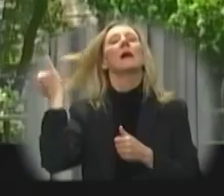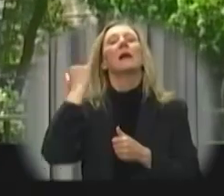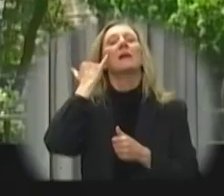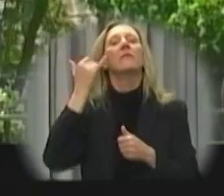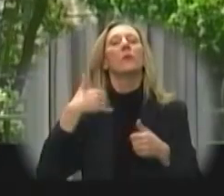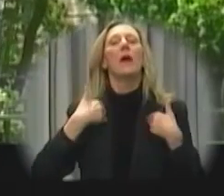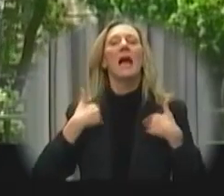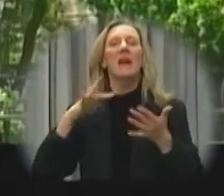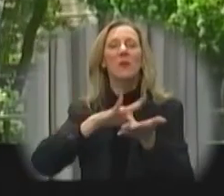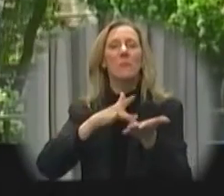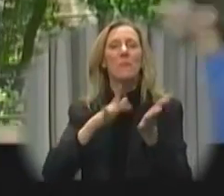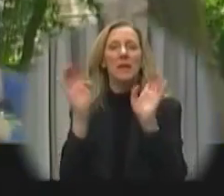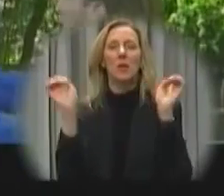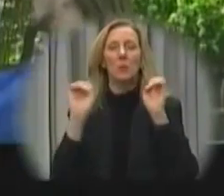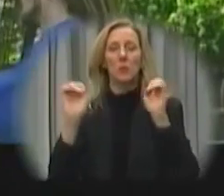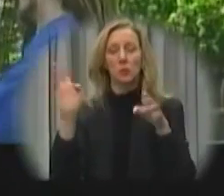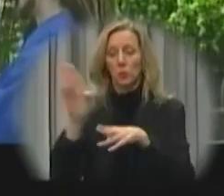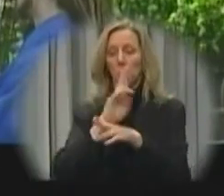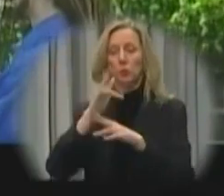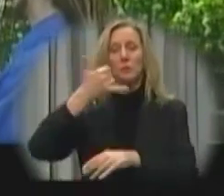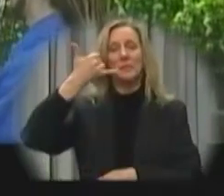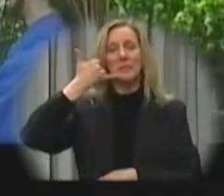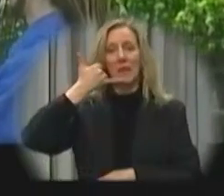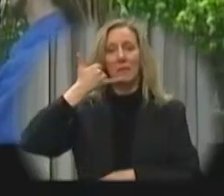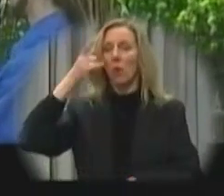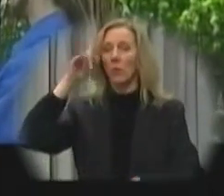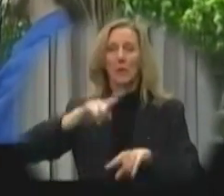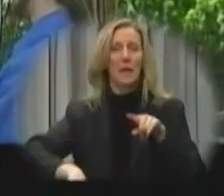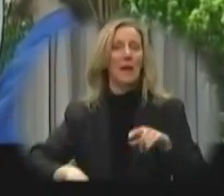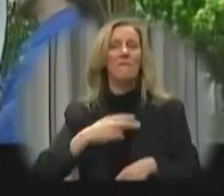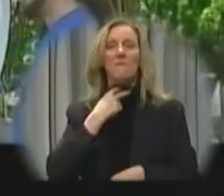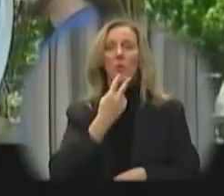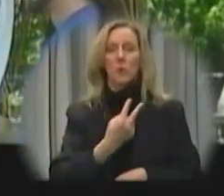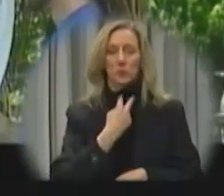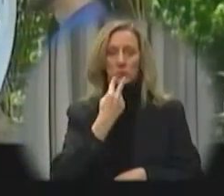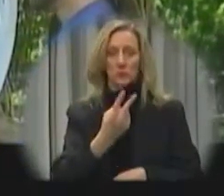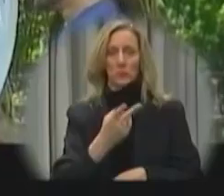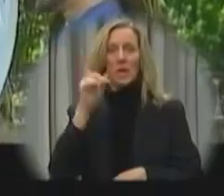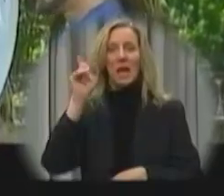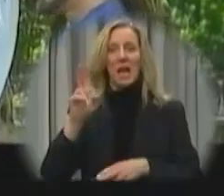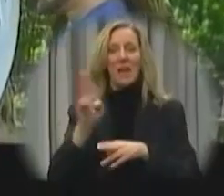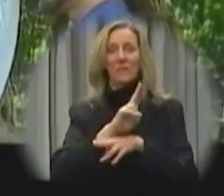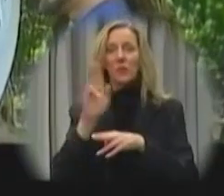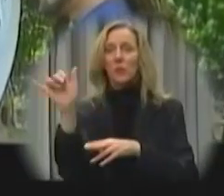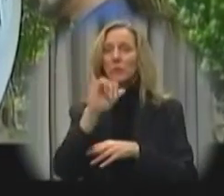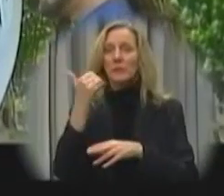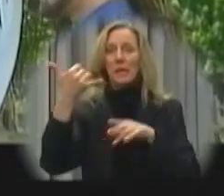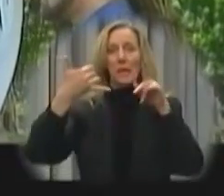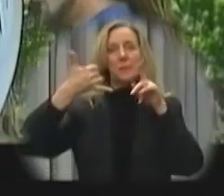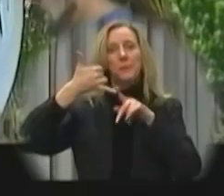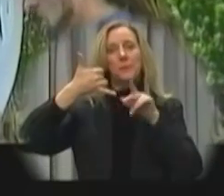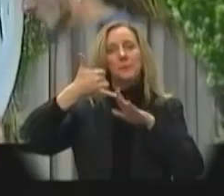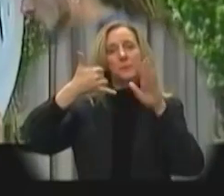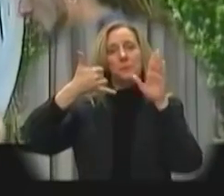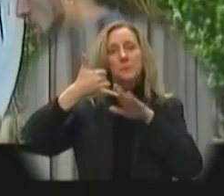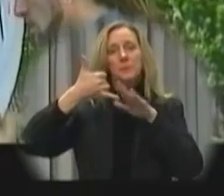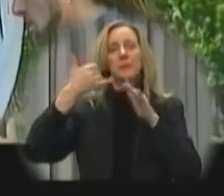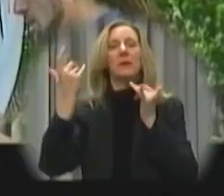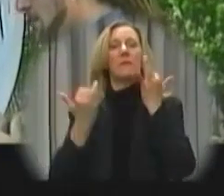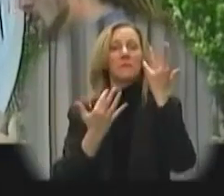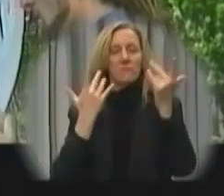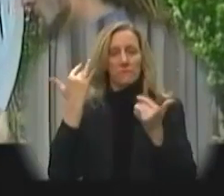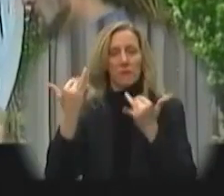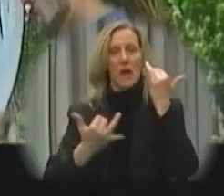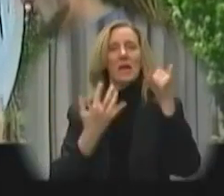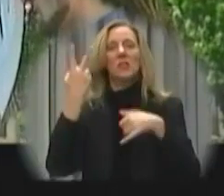If you have a medical emergency and are using the telephone and you cannot voice, you must use the same two-tap pattern